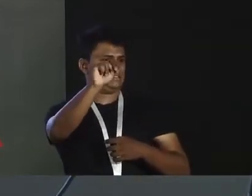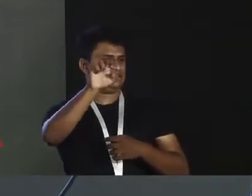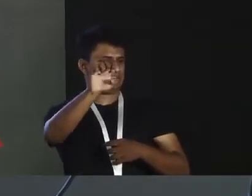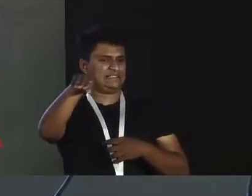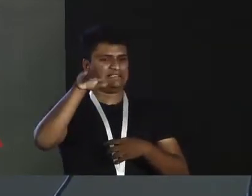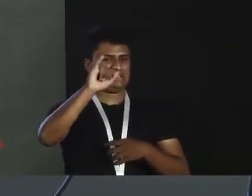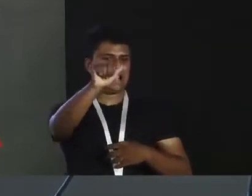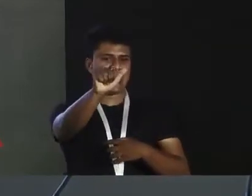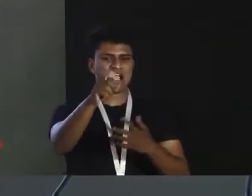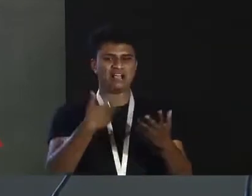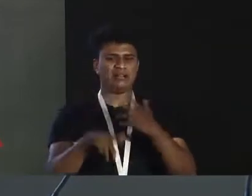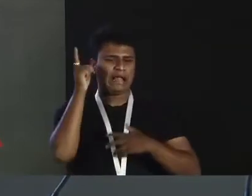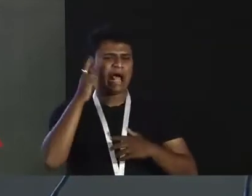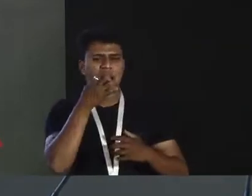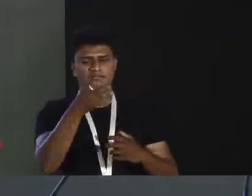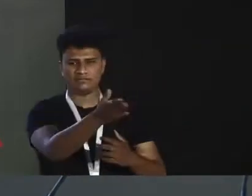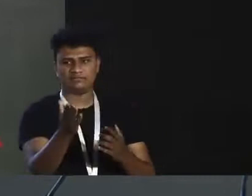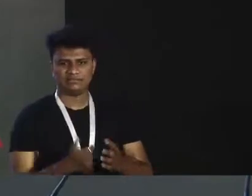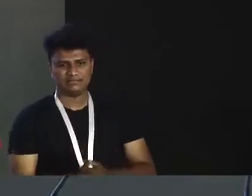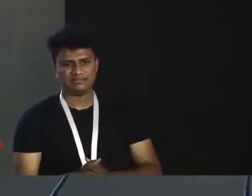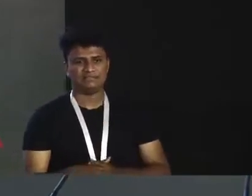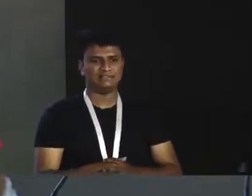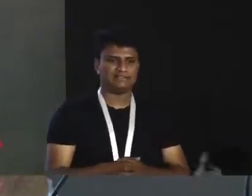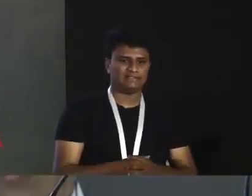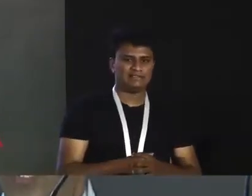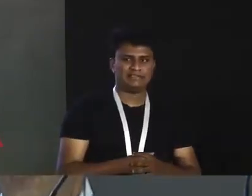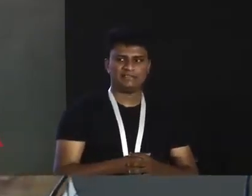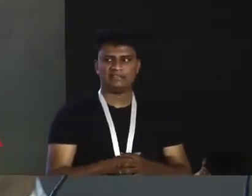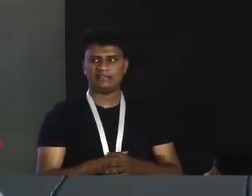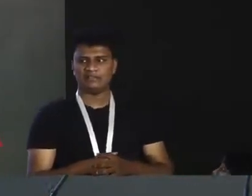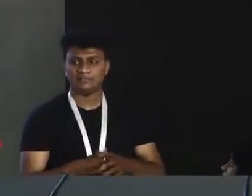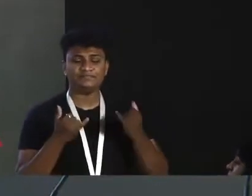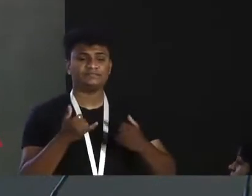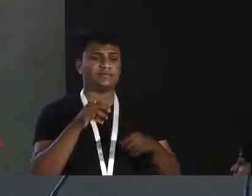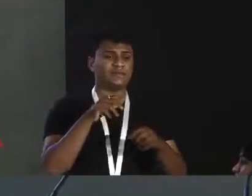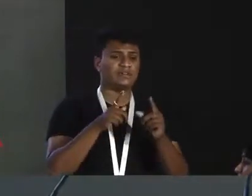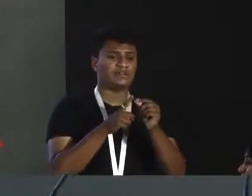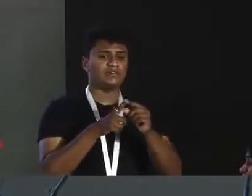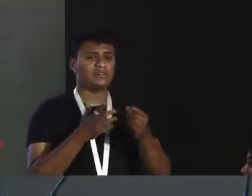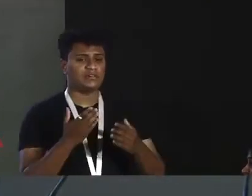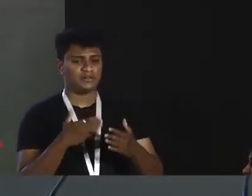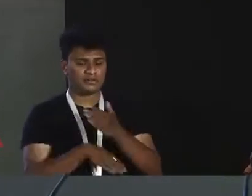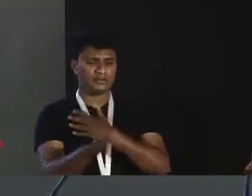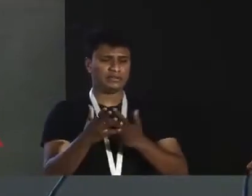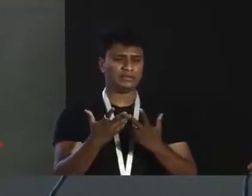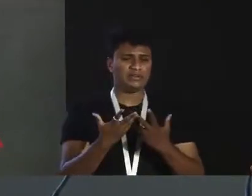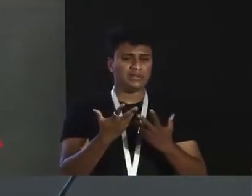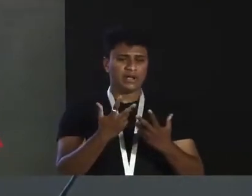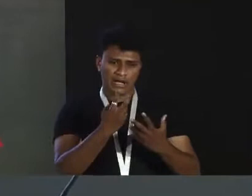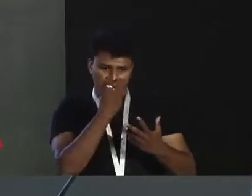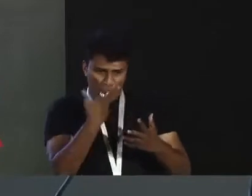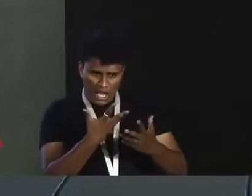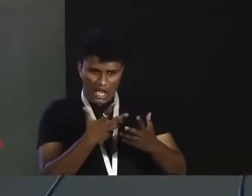Anybody? Immediately. Okay. Okay. What we are doing in sensory substitution, in a way,